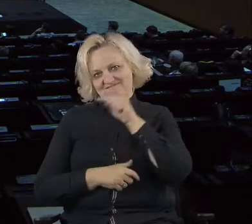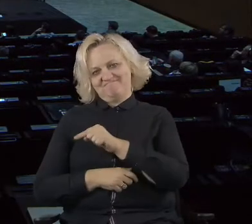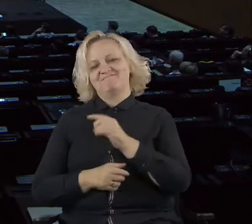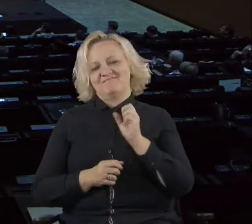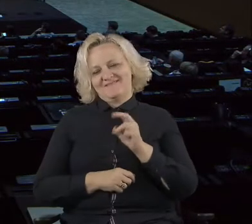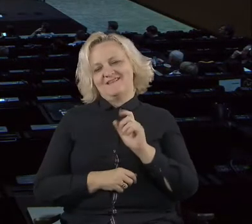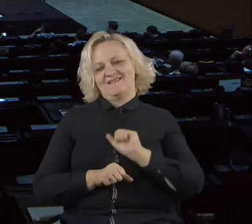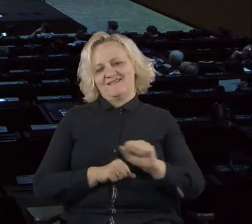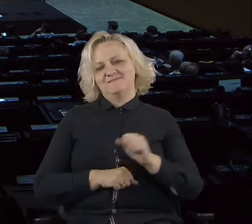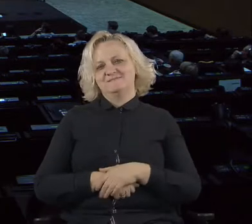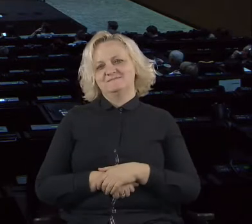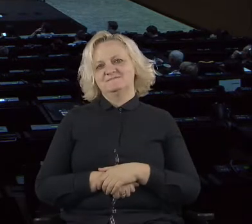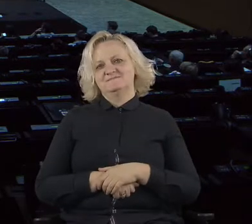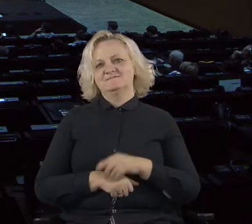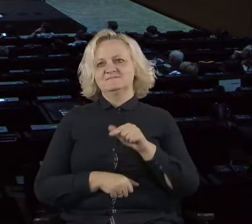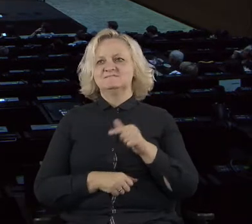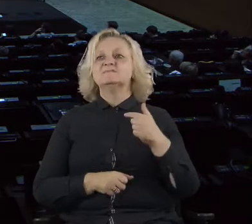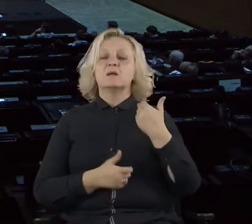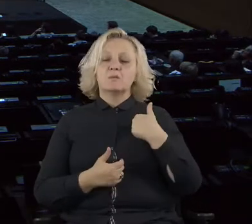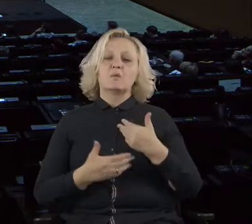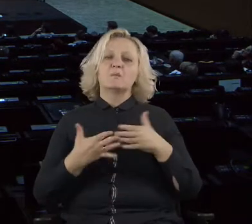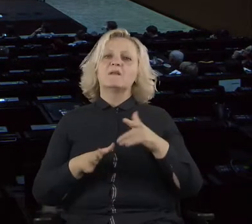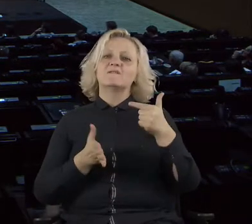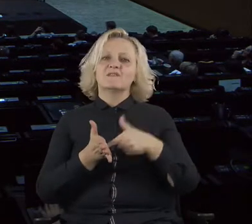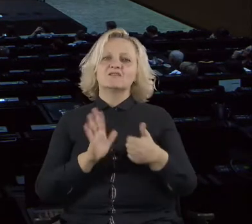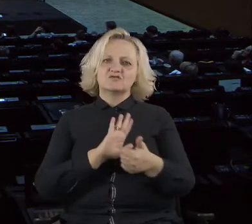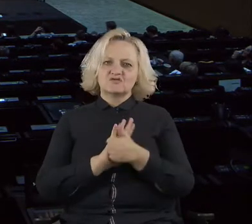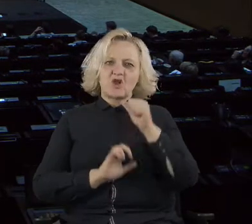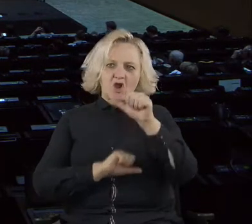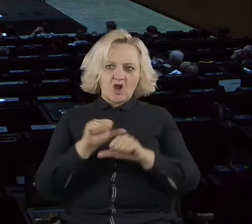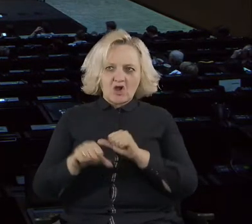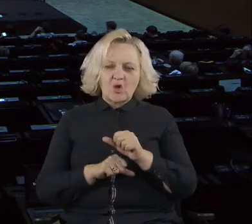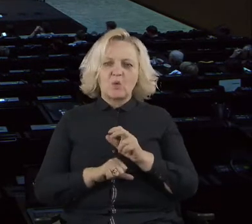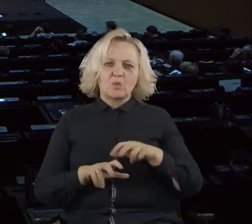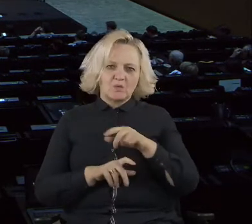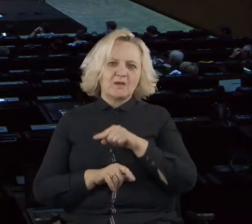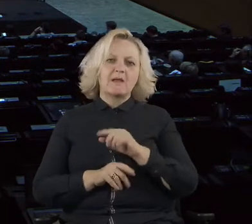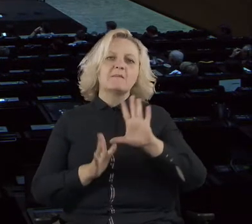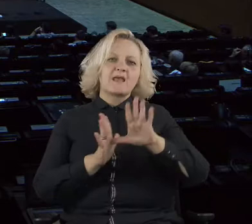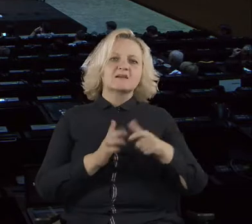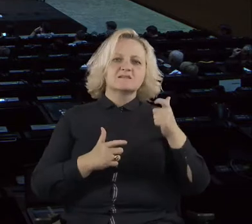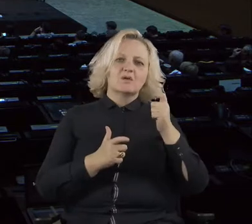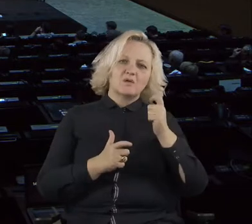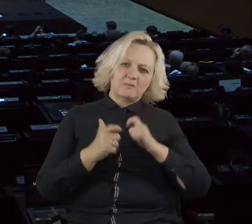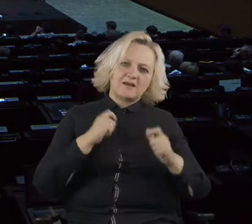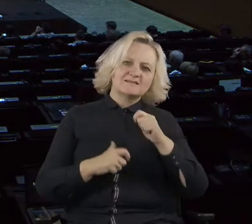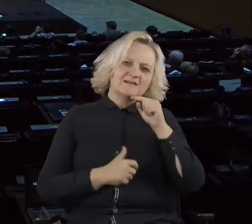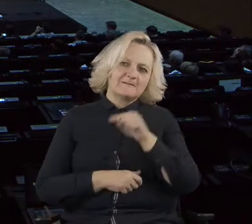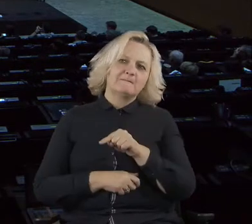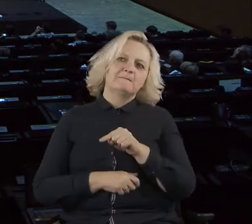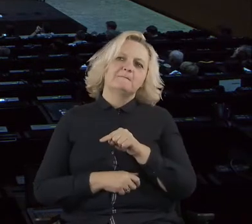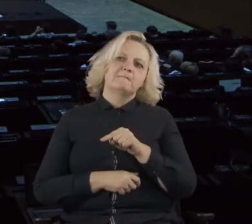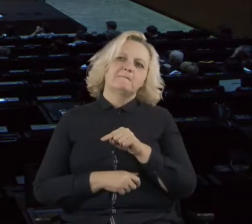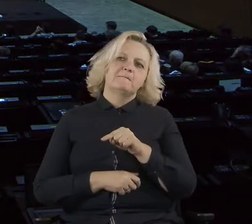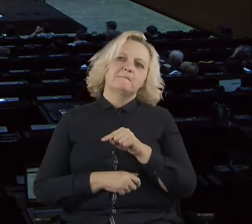2016 with, uh, an instance, uh, for the city of Barcelona. It started by the city council of Barcelona with the platform, the